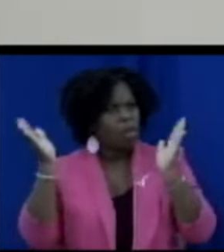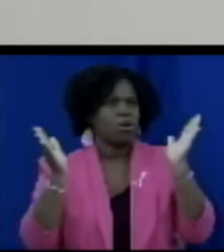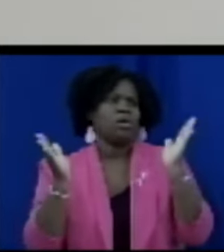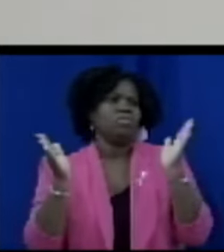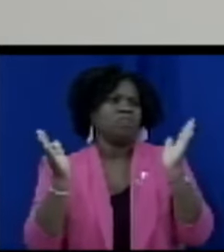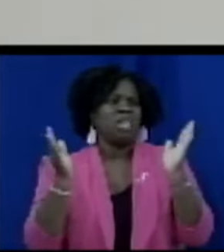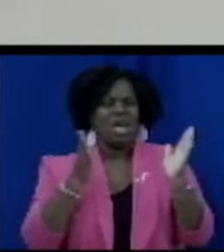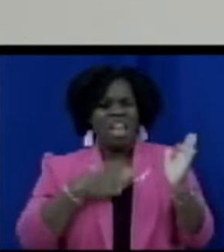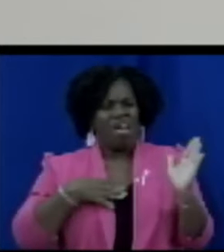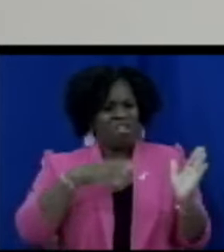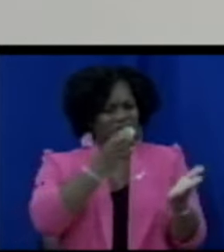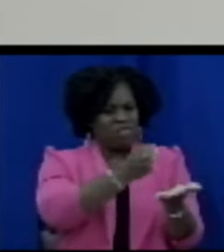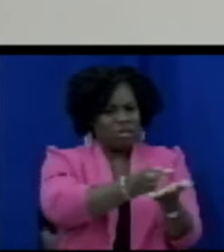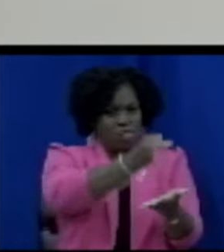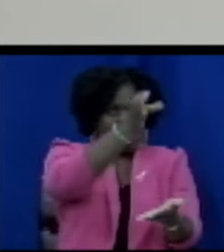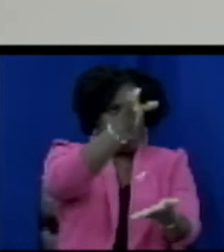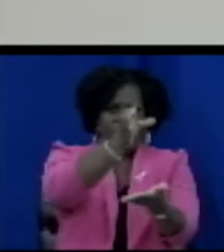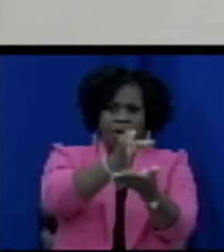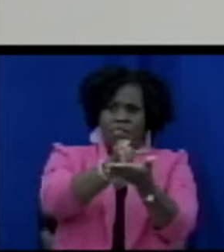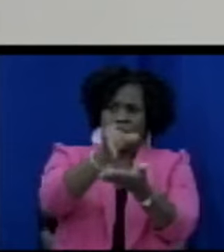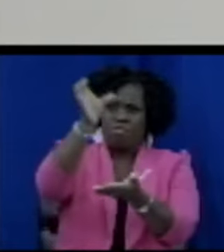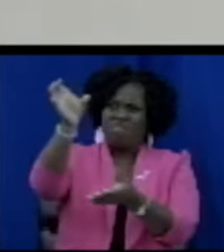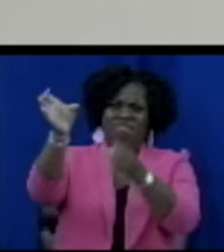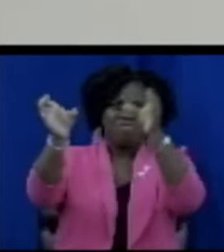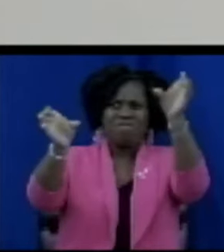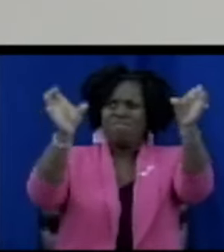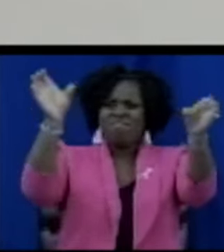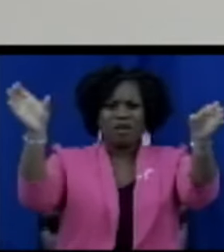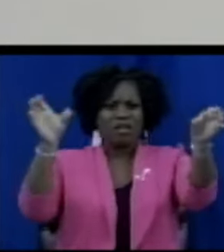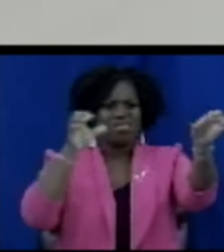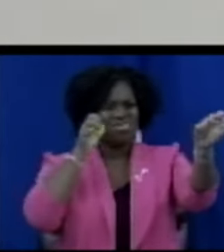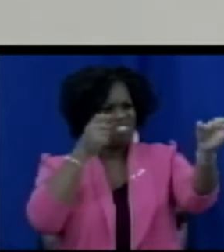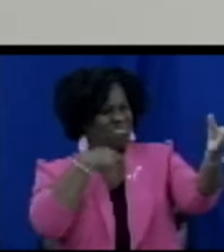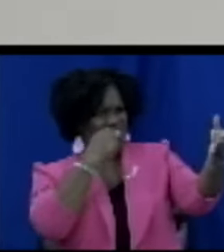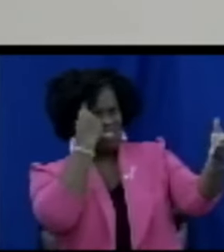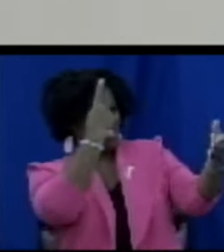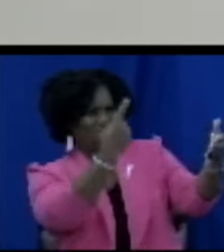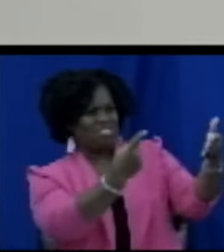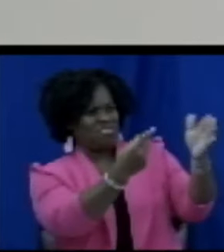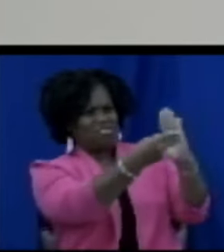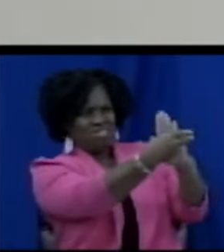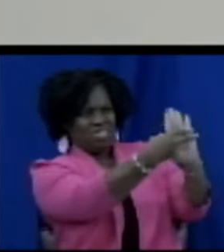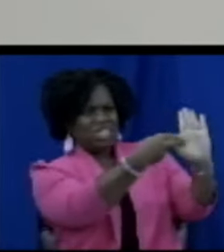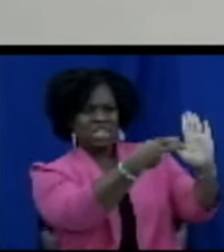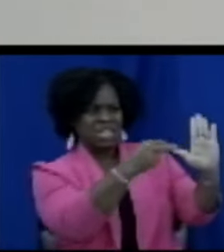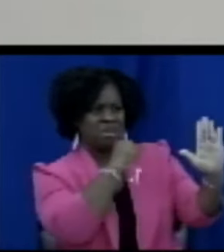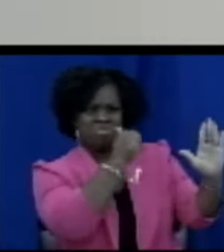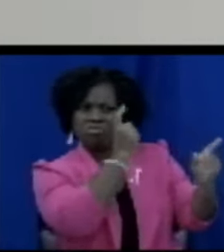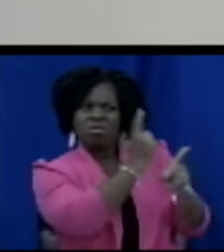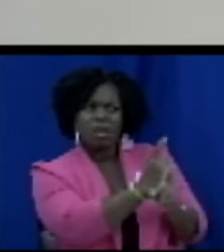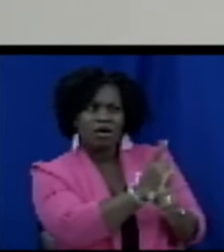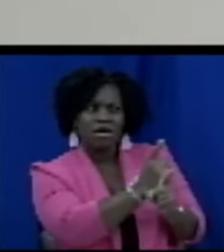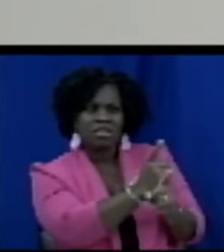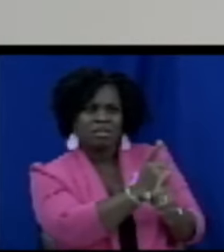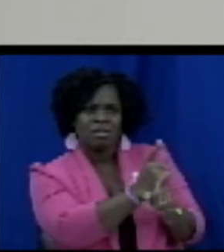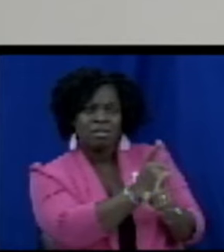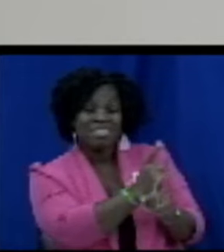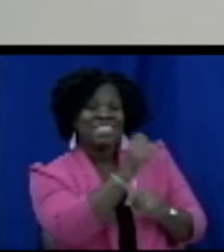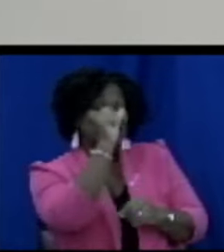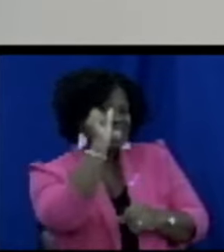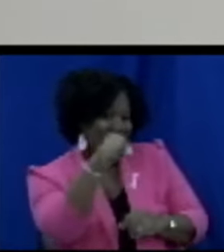are not properly labeled and apart from the fact that the labeling should be in English